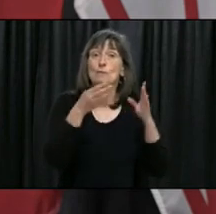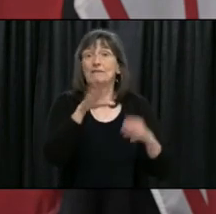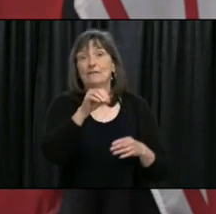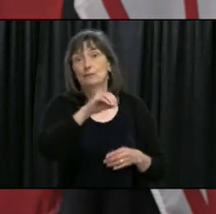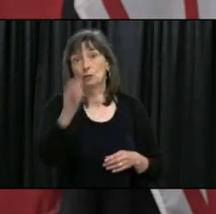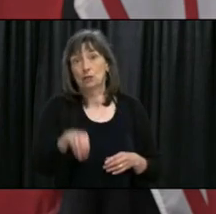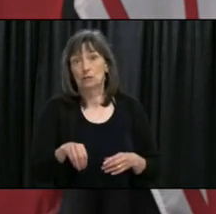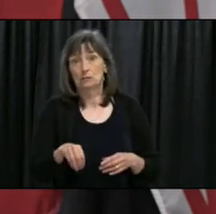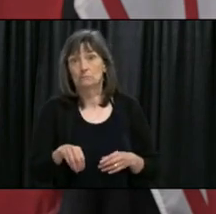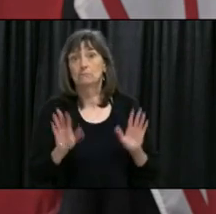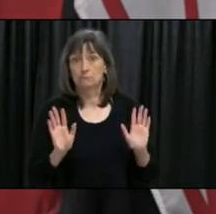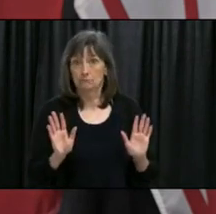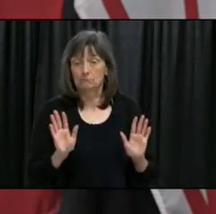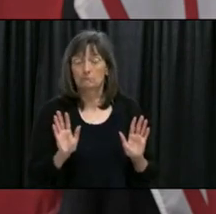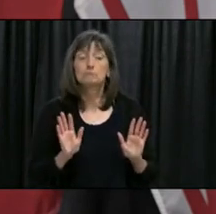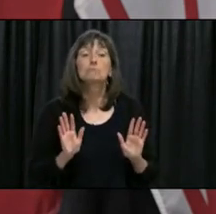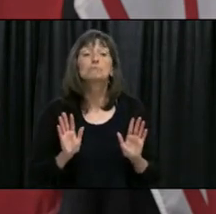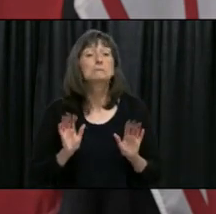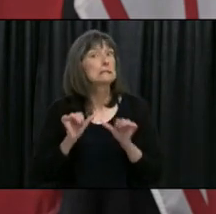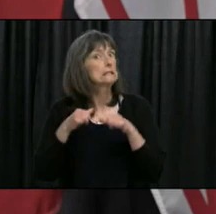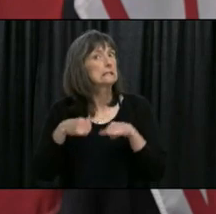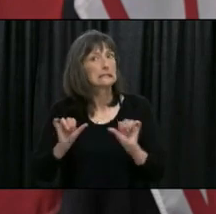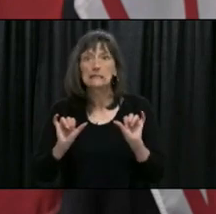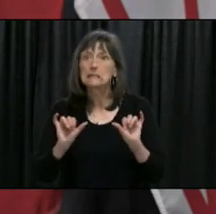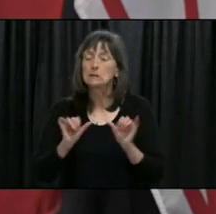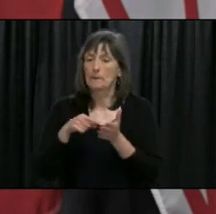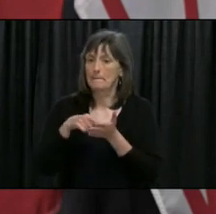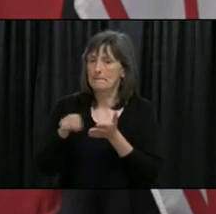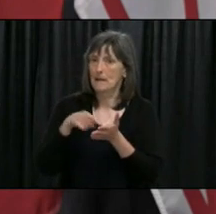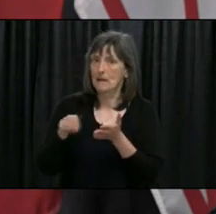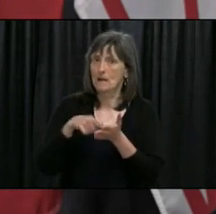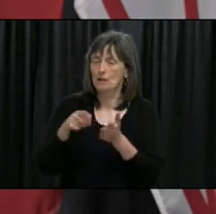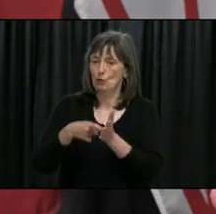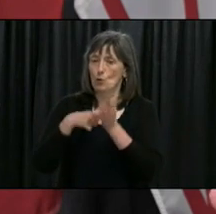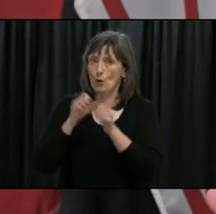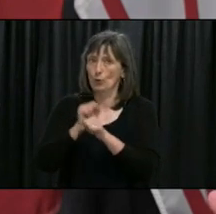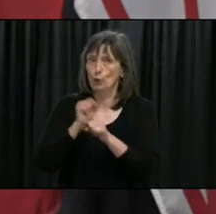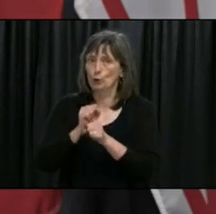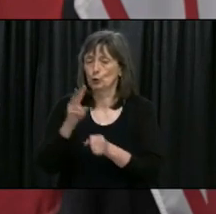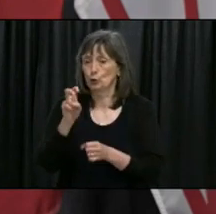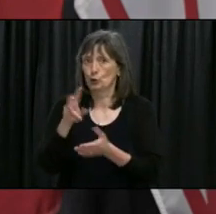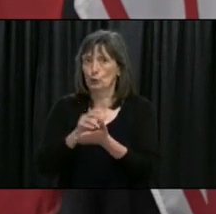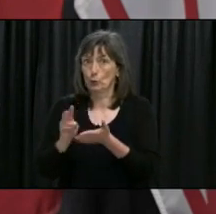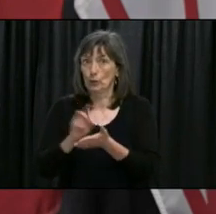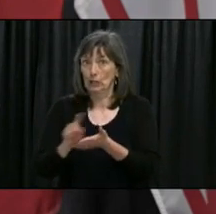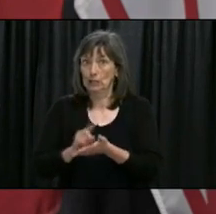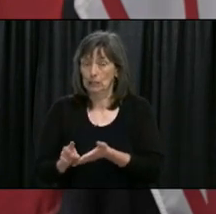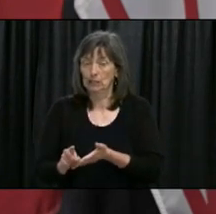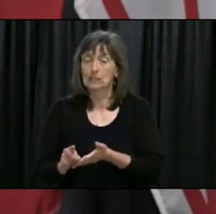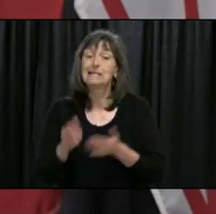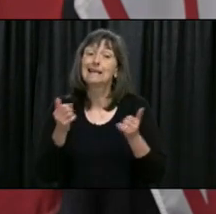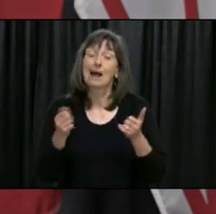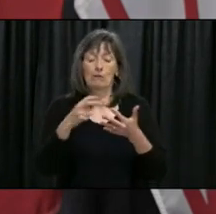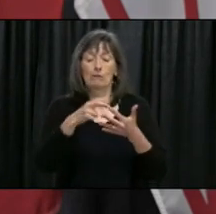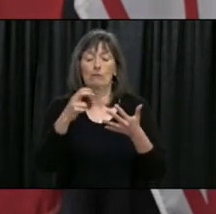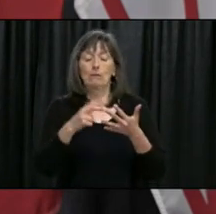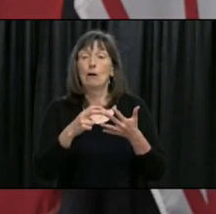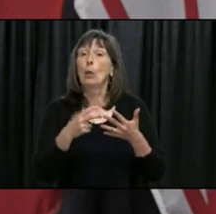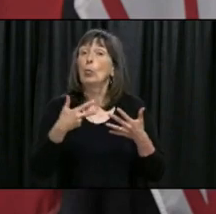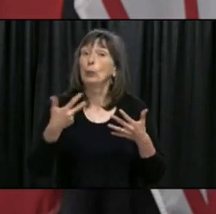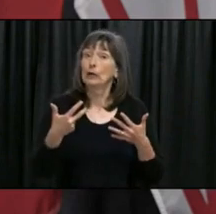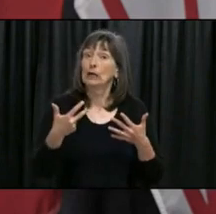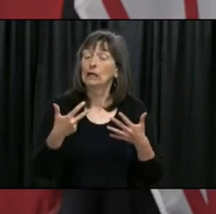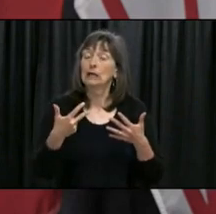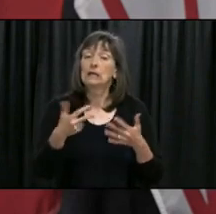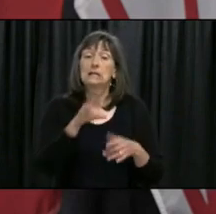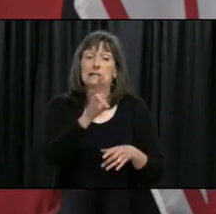still continued on with the 200 a week for essential workers now we're moving into alert level 3 it goes